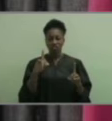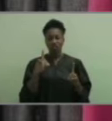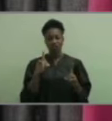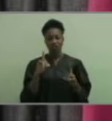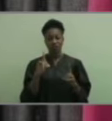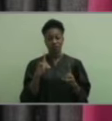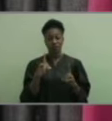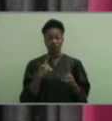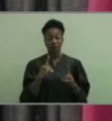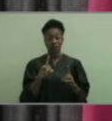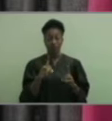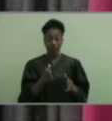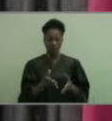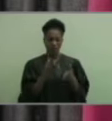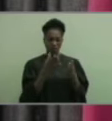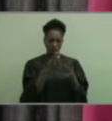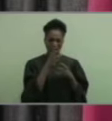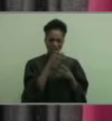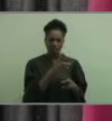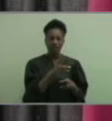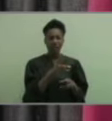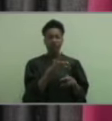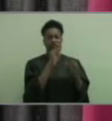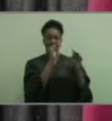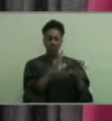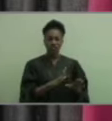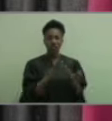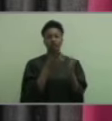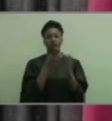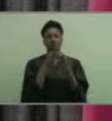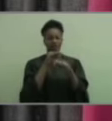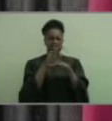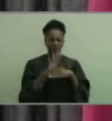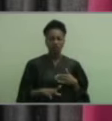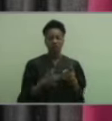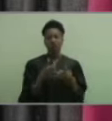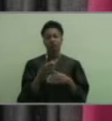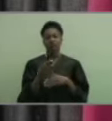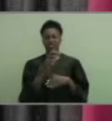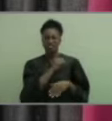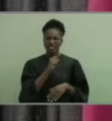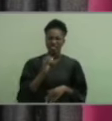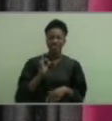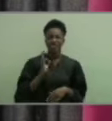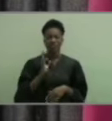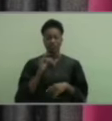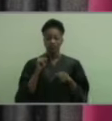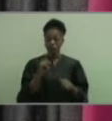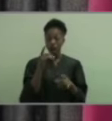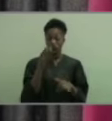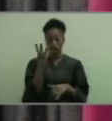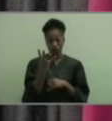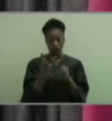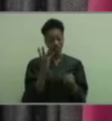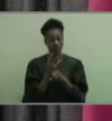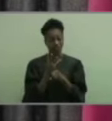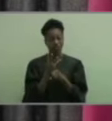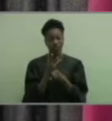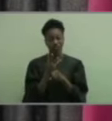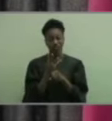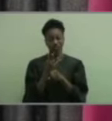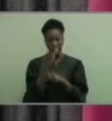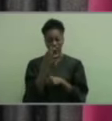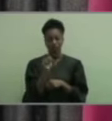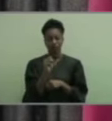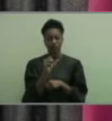the counselors, and staff that have worked with them through their years as students of Herschel v. Jenkins High School. I am especially proud